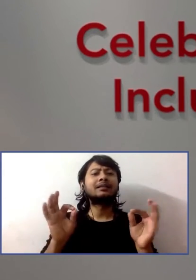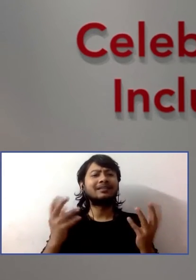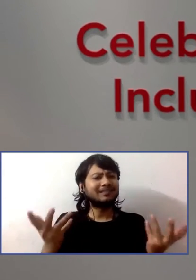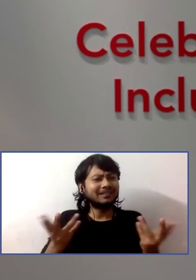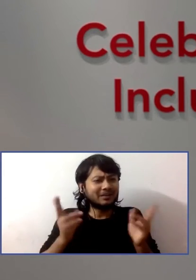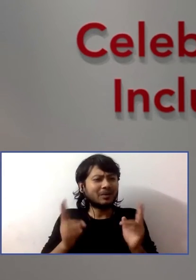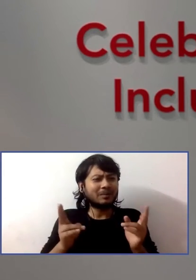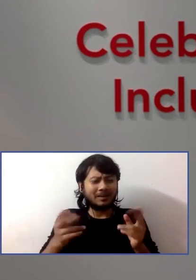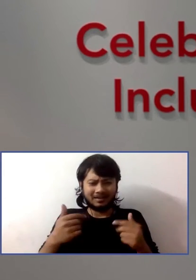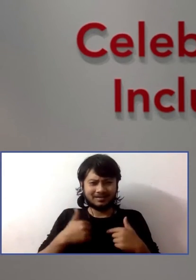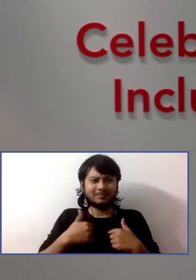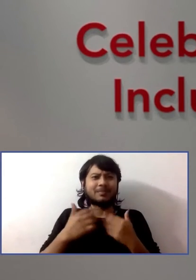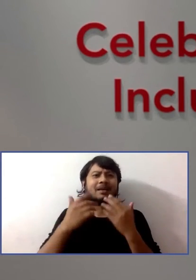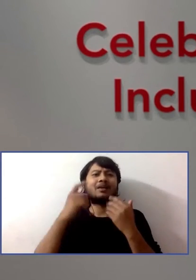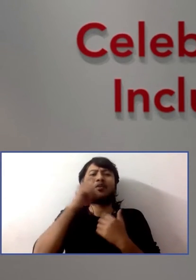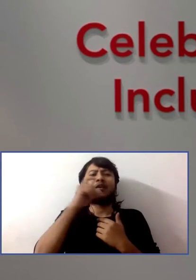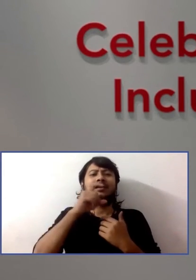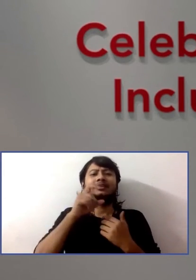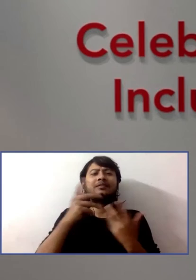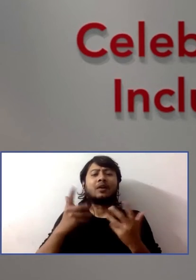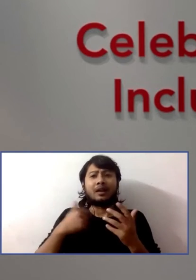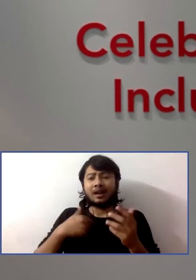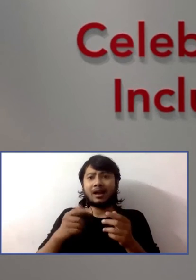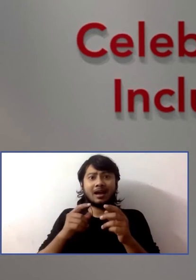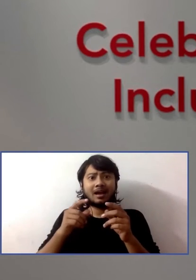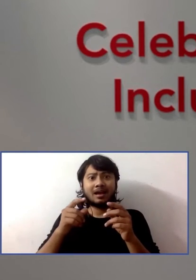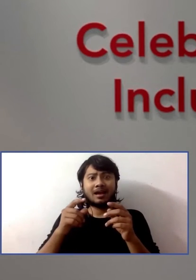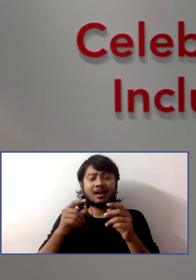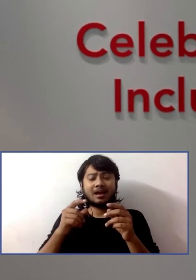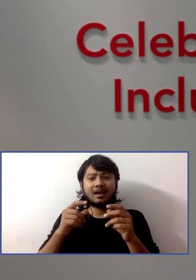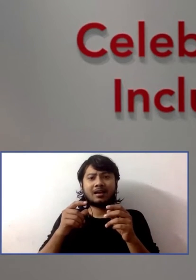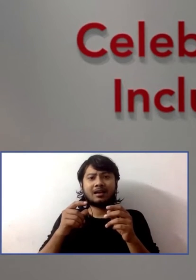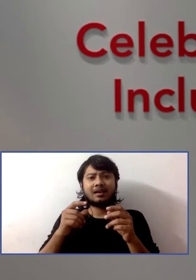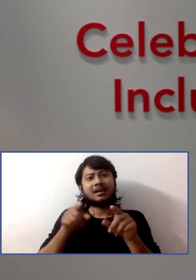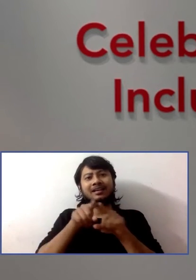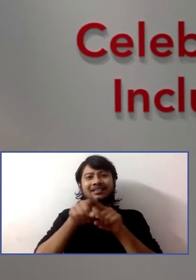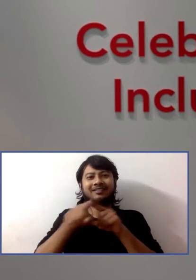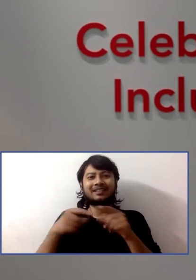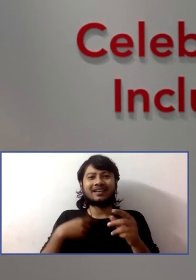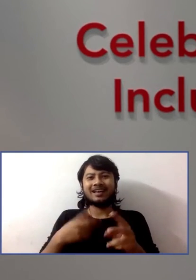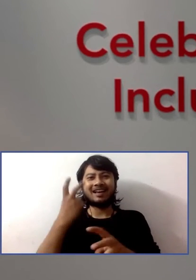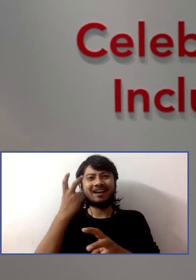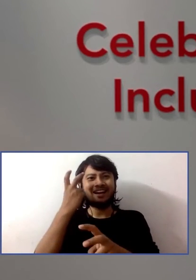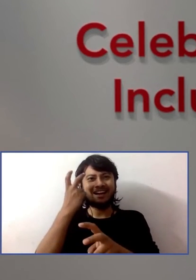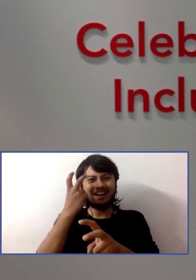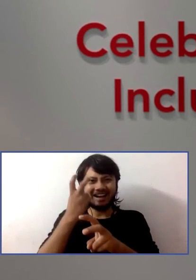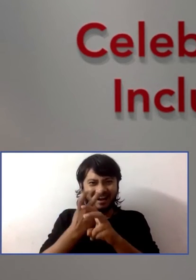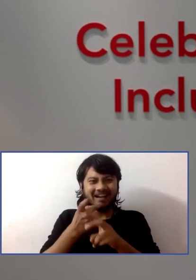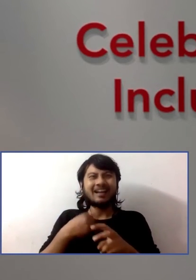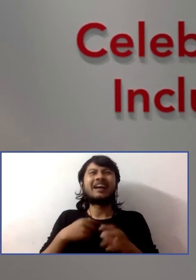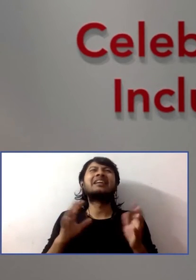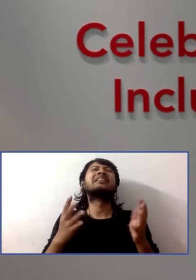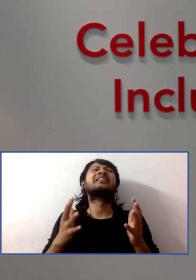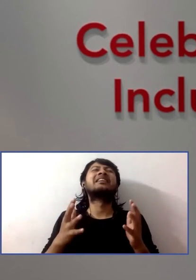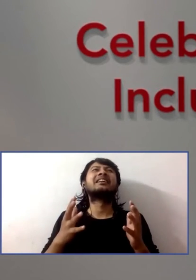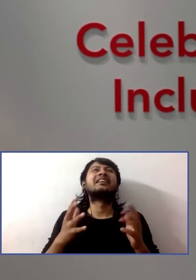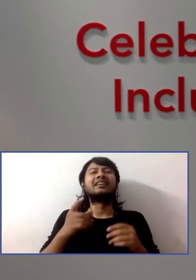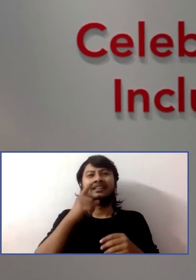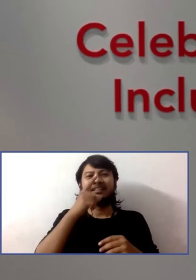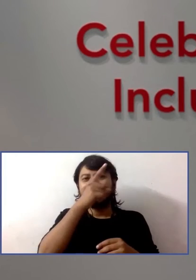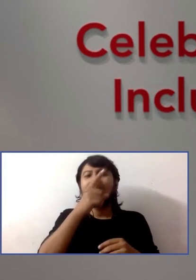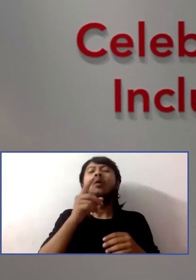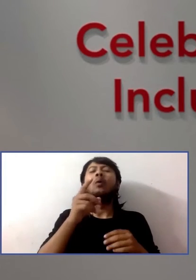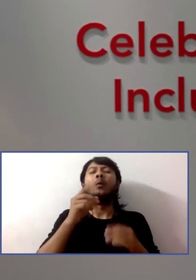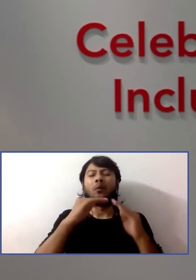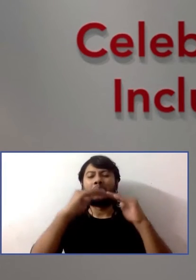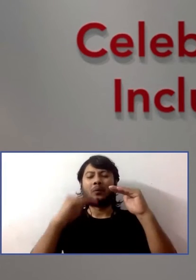he was given something easier and easier and easier until he landed in a class for the intellectually disabled. And